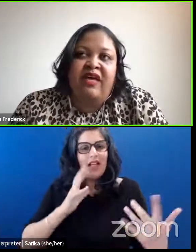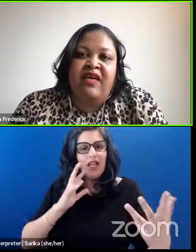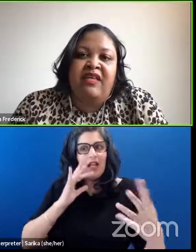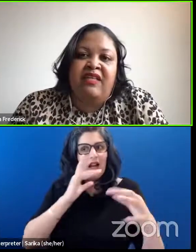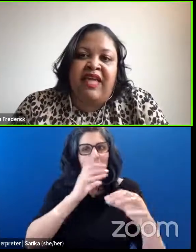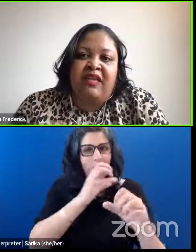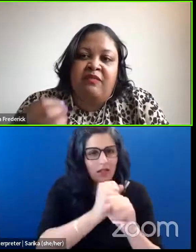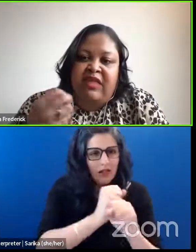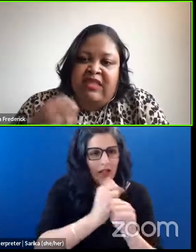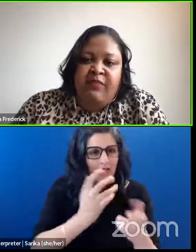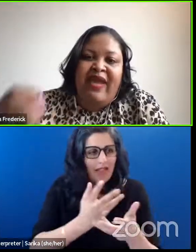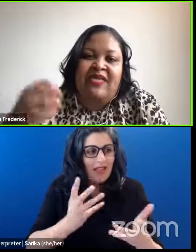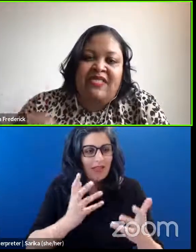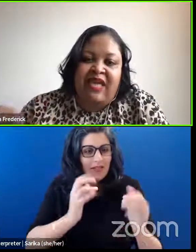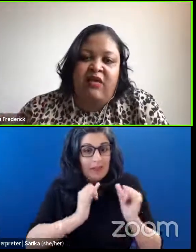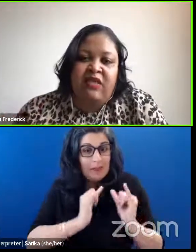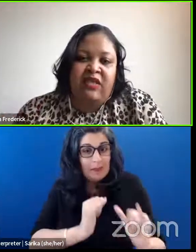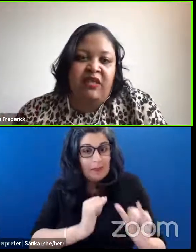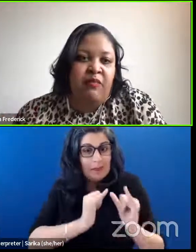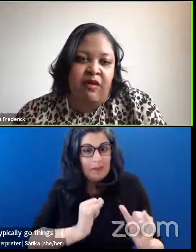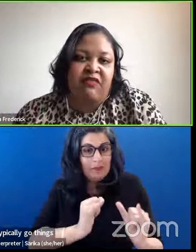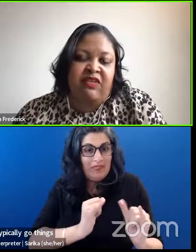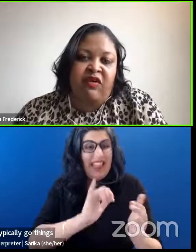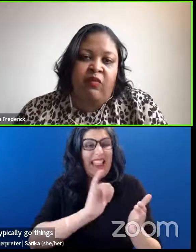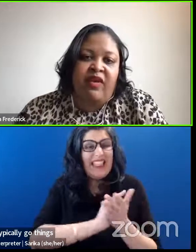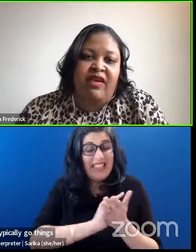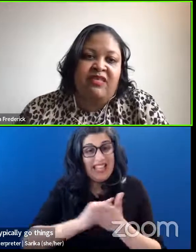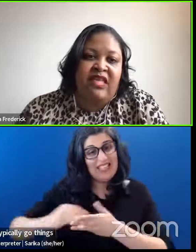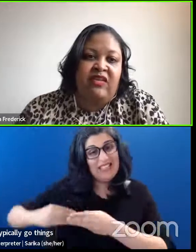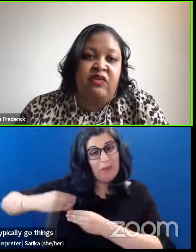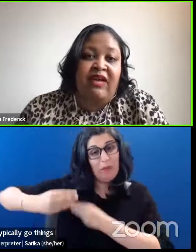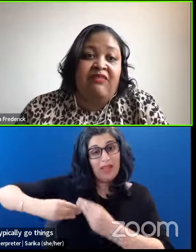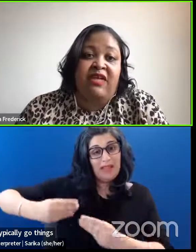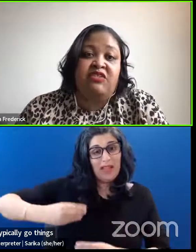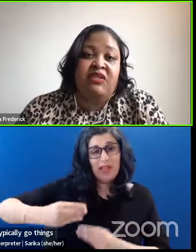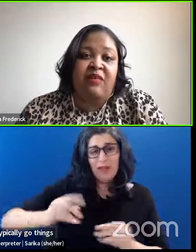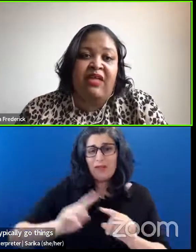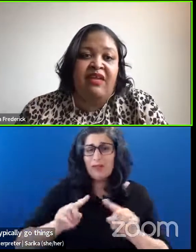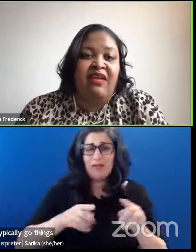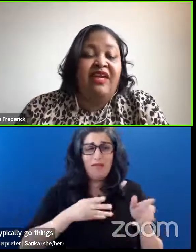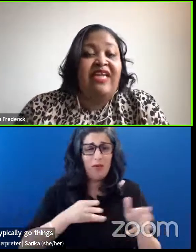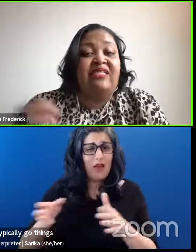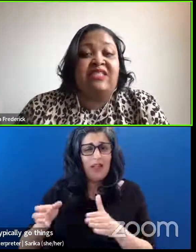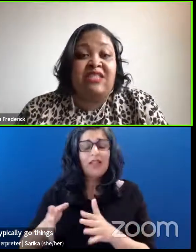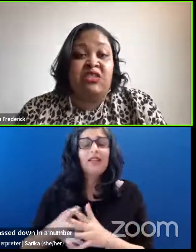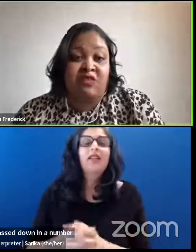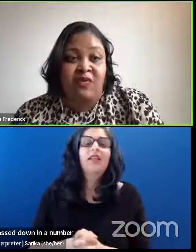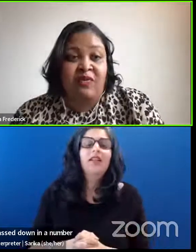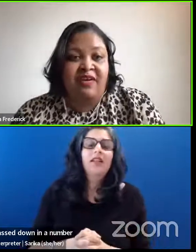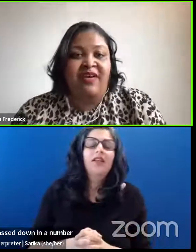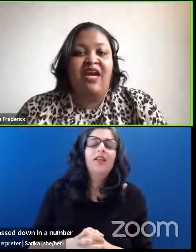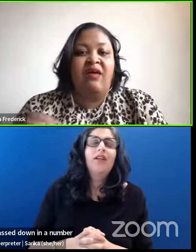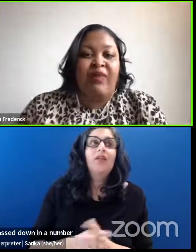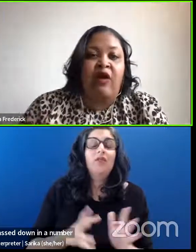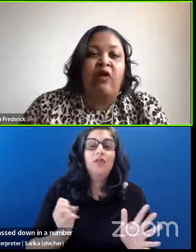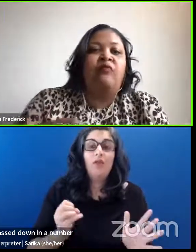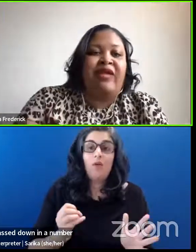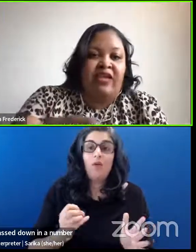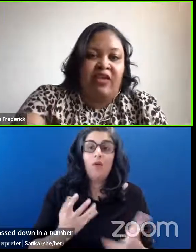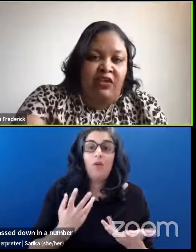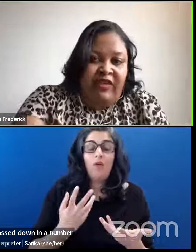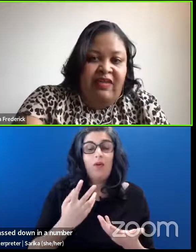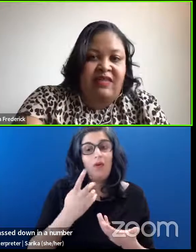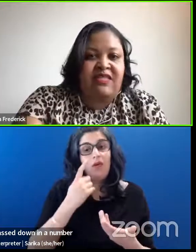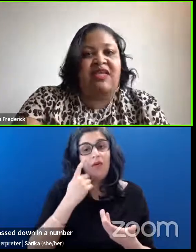And that is passed down in a number of different ways. And you have to actually be intentional about